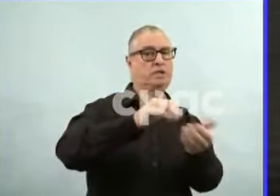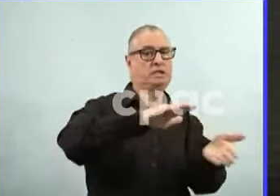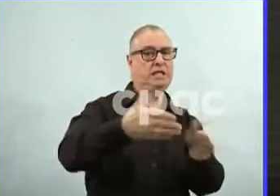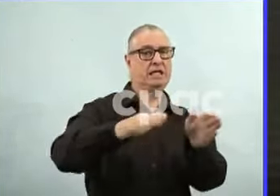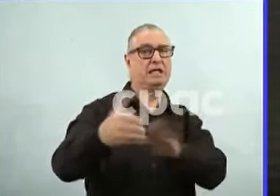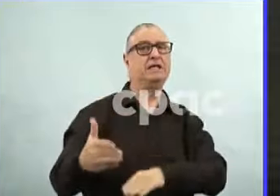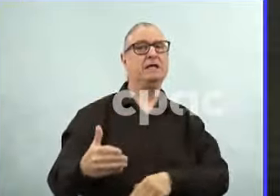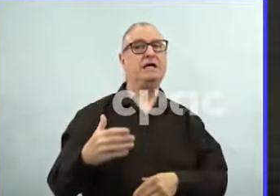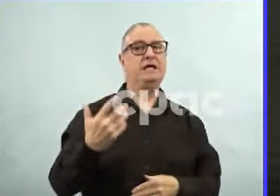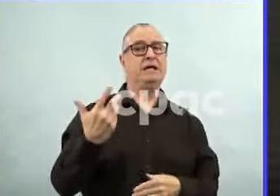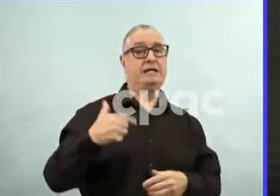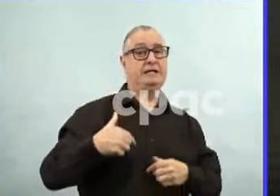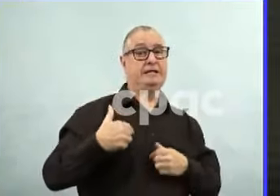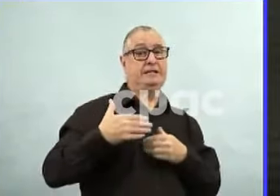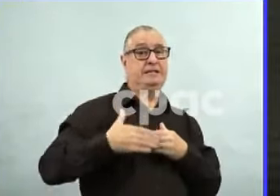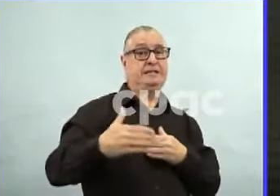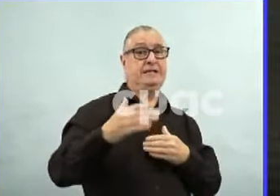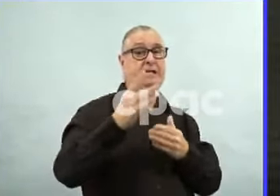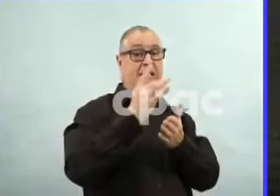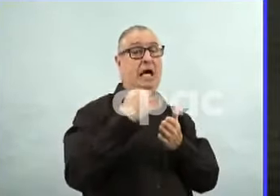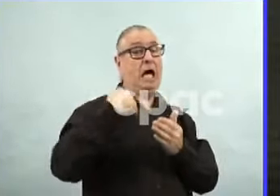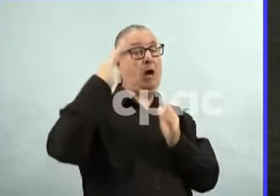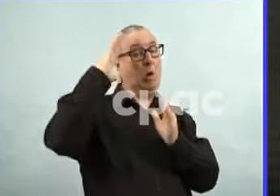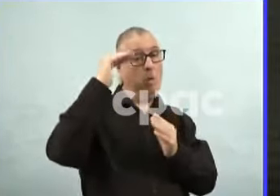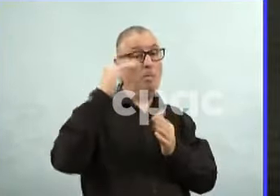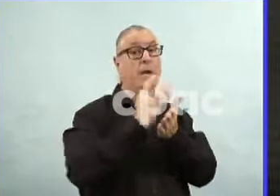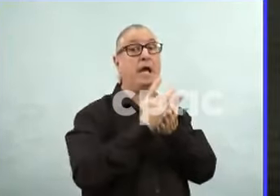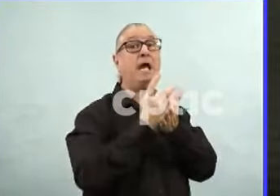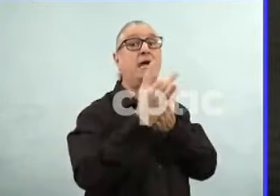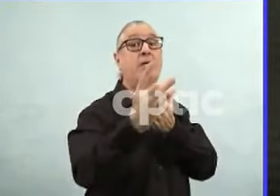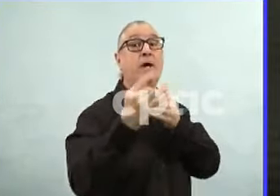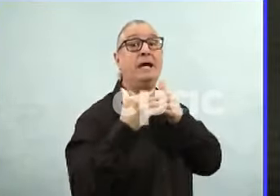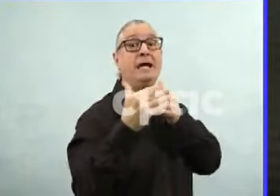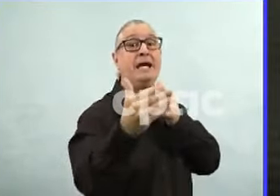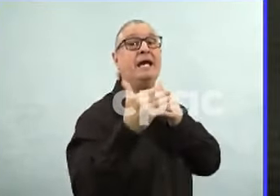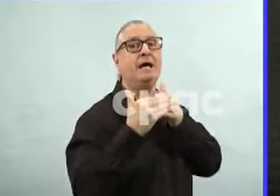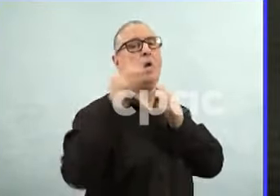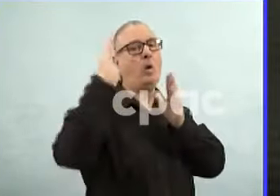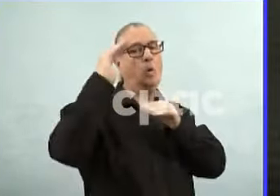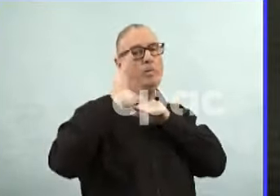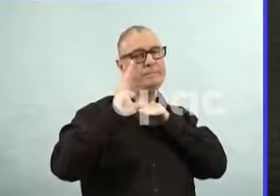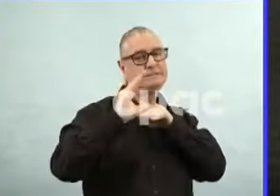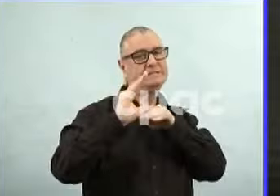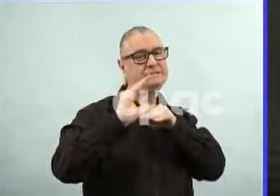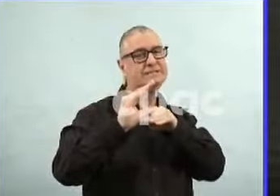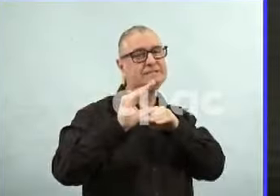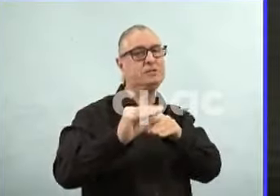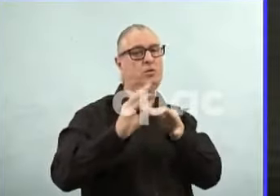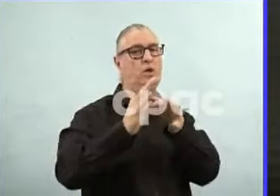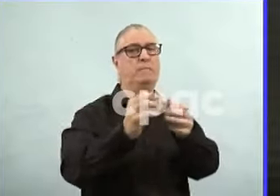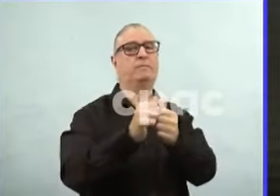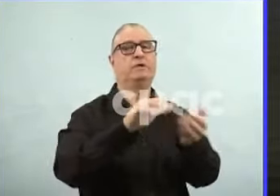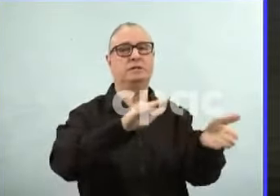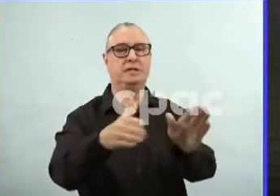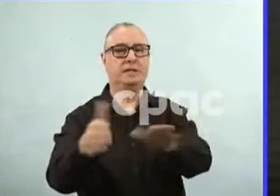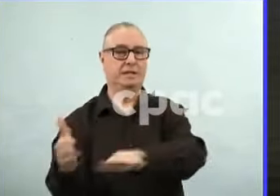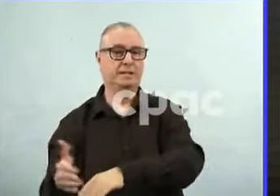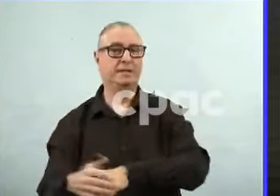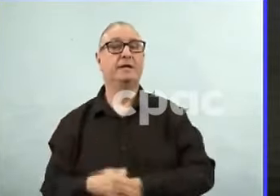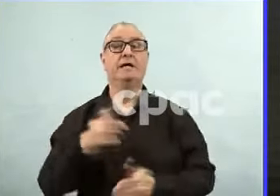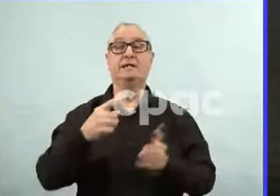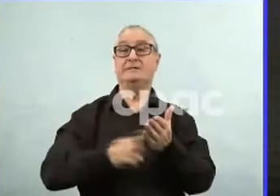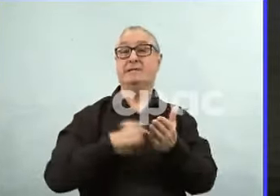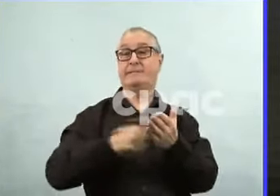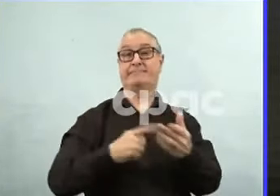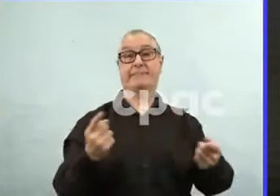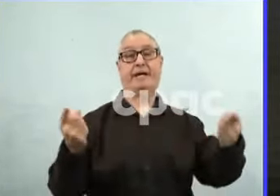there might be only 10 or 15 people in ICU because of COVID. And, you know, deaths continue to lag as well. And sometimes that's just a matter of how